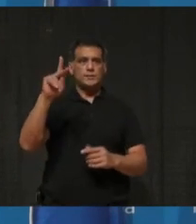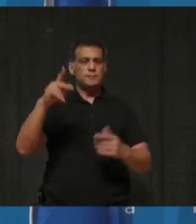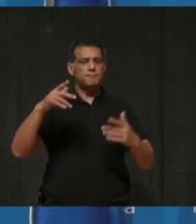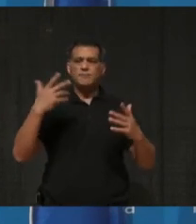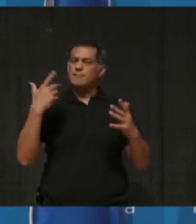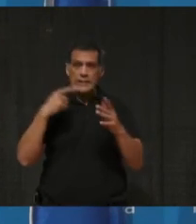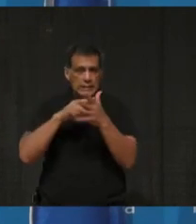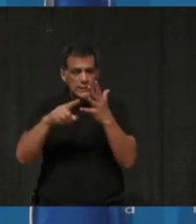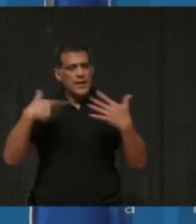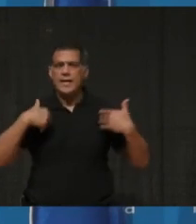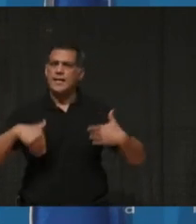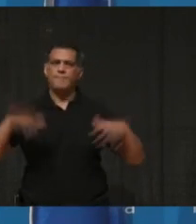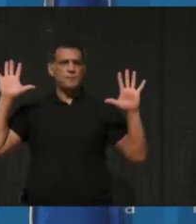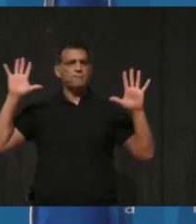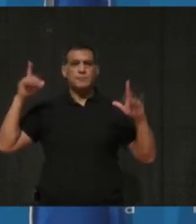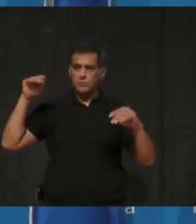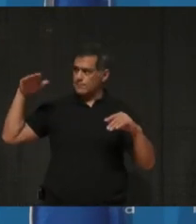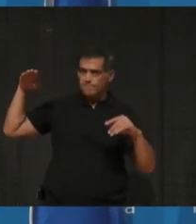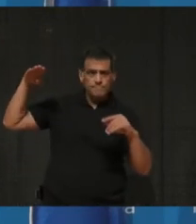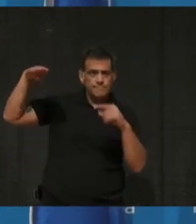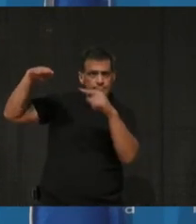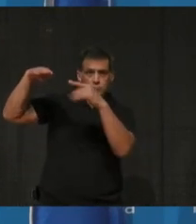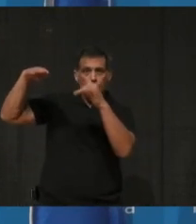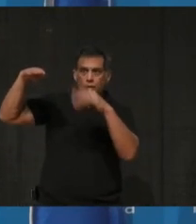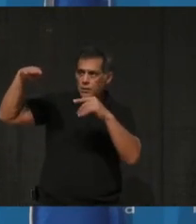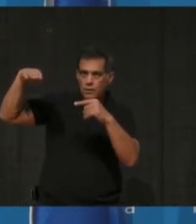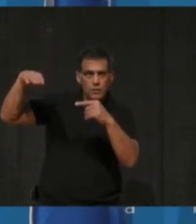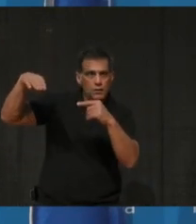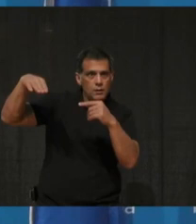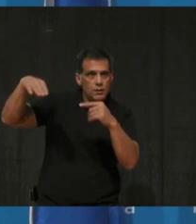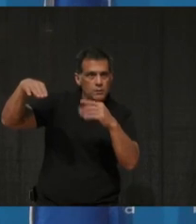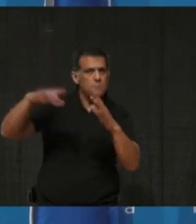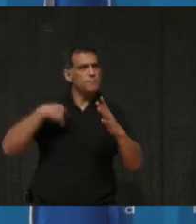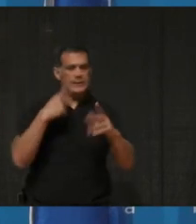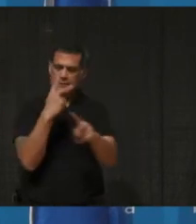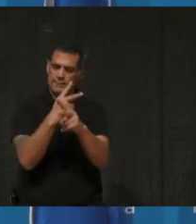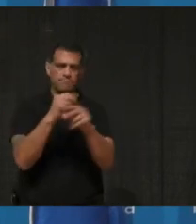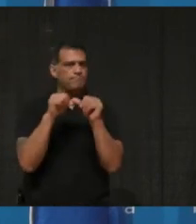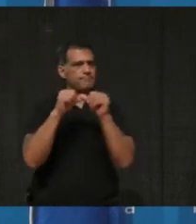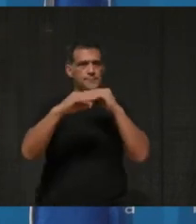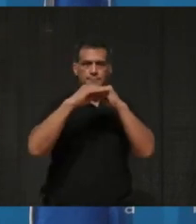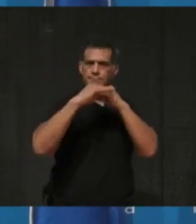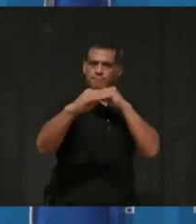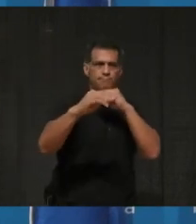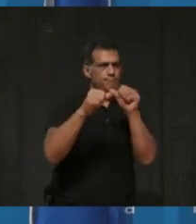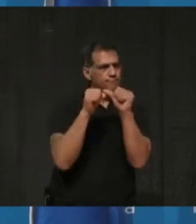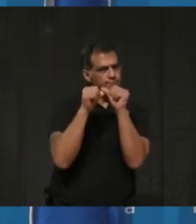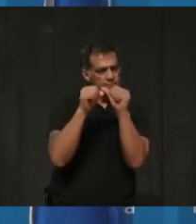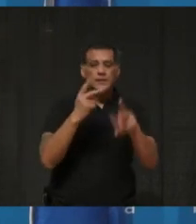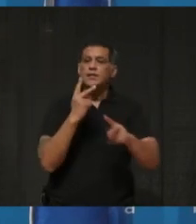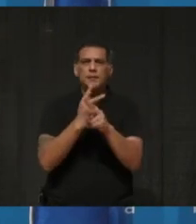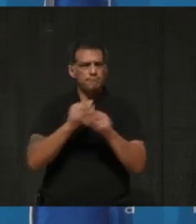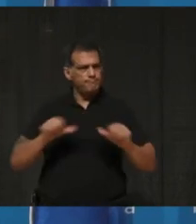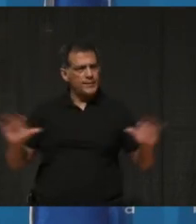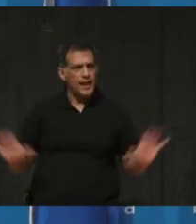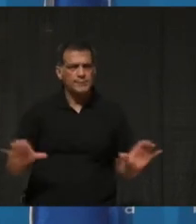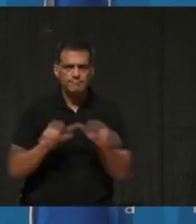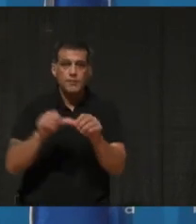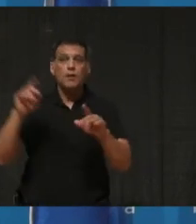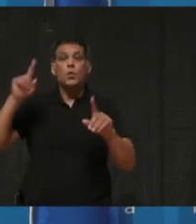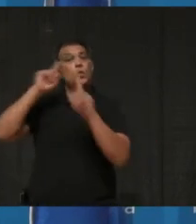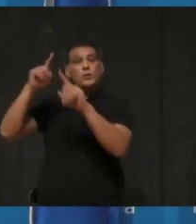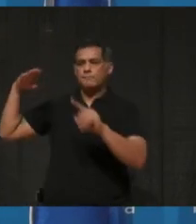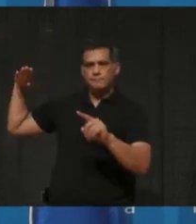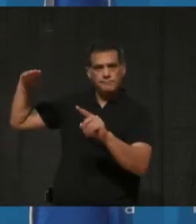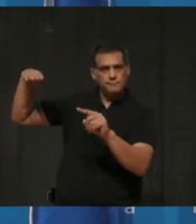Let's continue doing the same thing that got us here, remaining vigilant so that our numbers continue to go down even further.